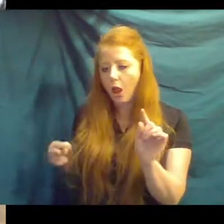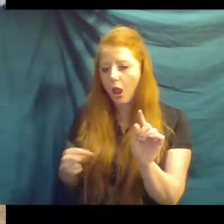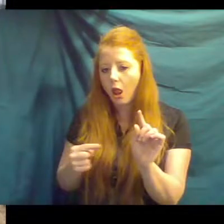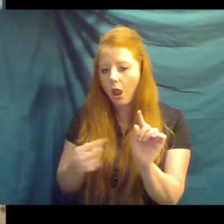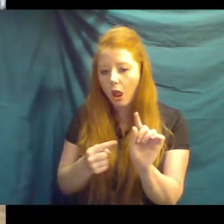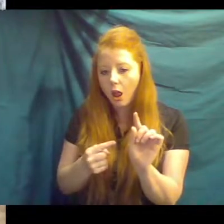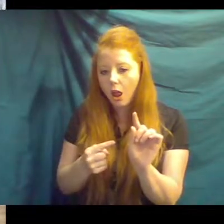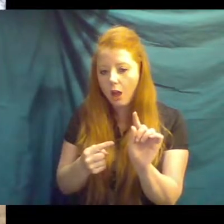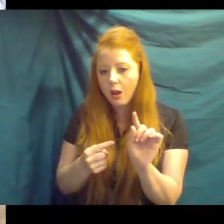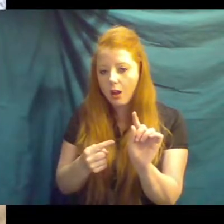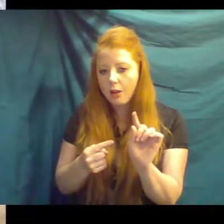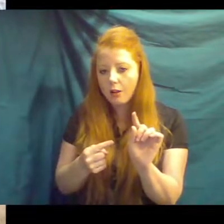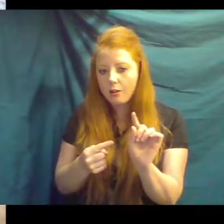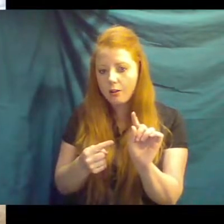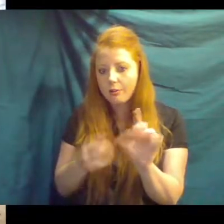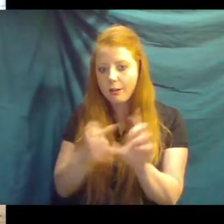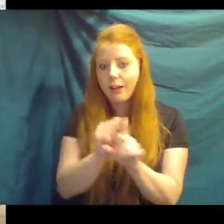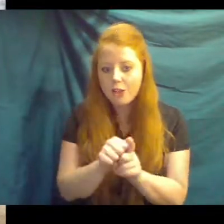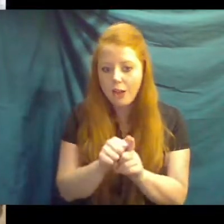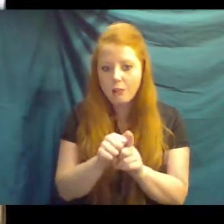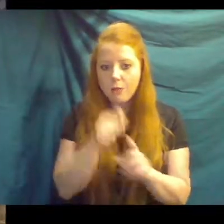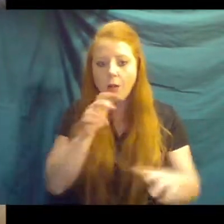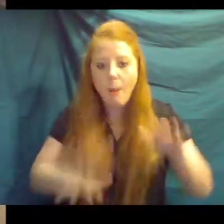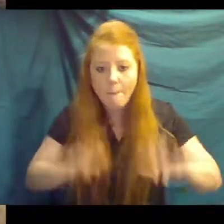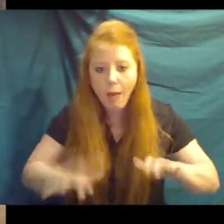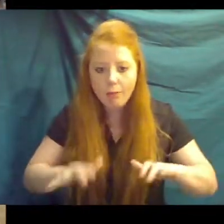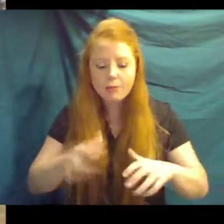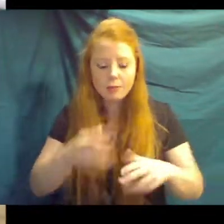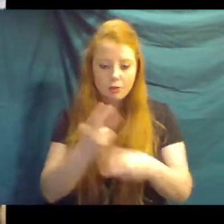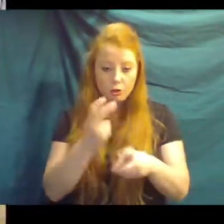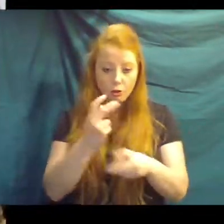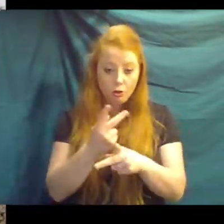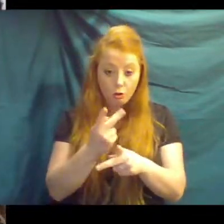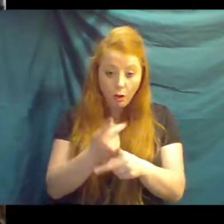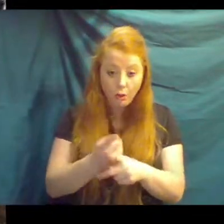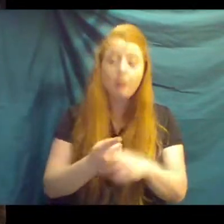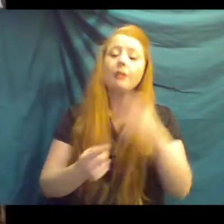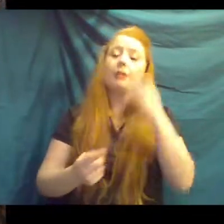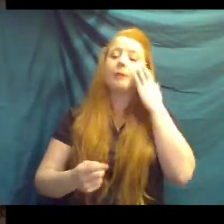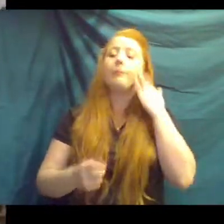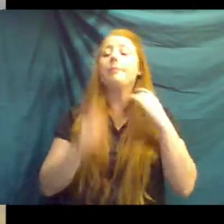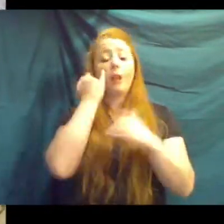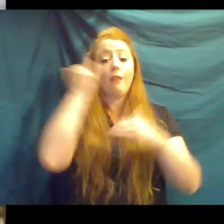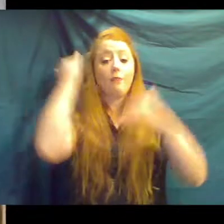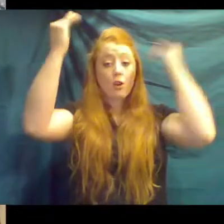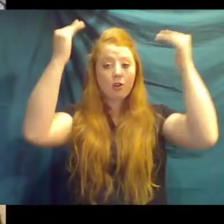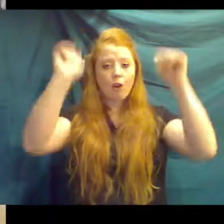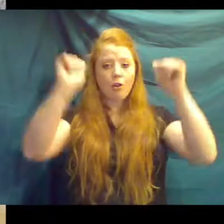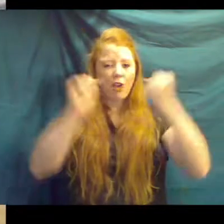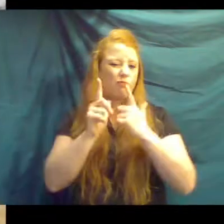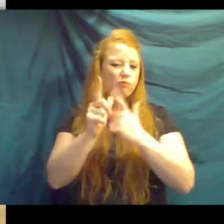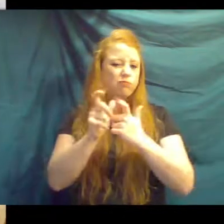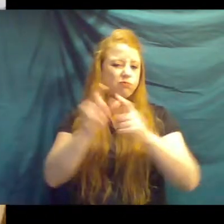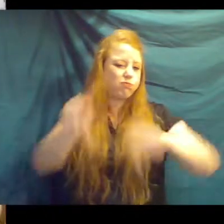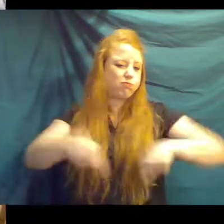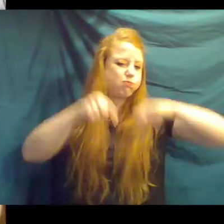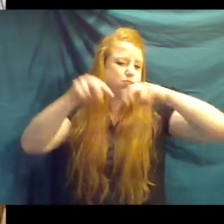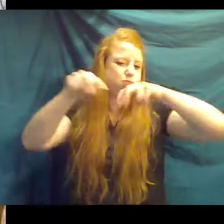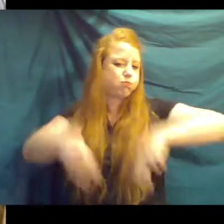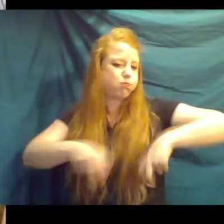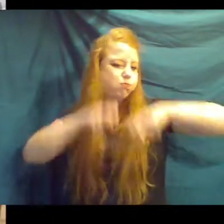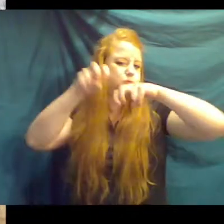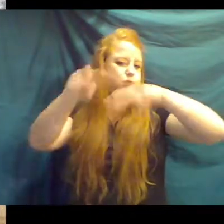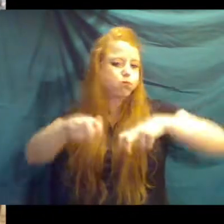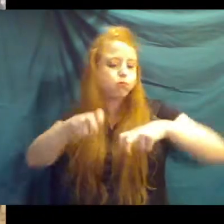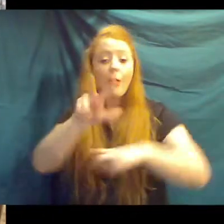off balance. But typically giraffe don't have too many issues with predators. If they're an adult, they can run about 30 miles per hour up to